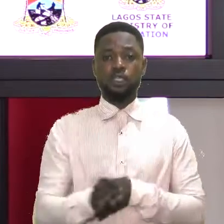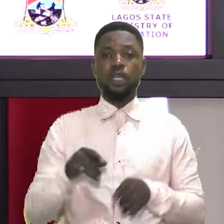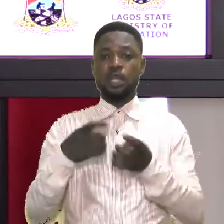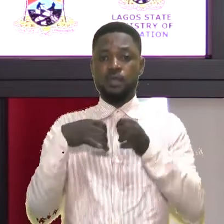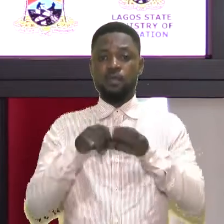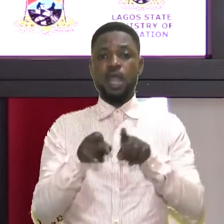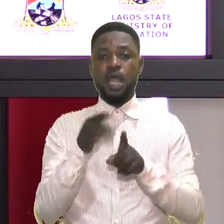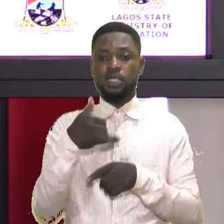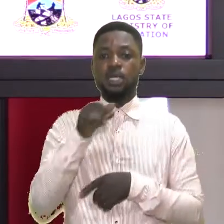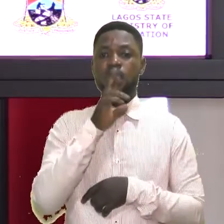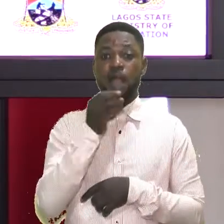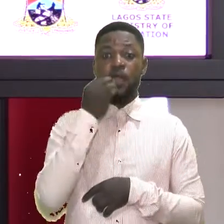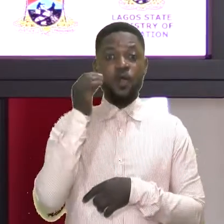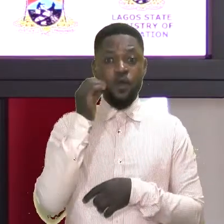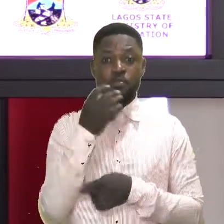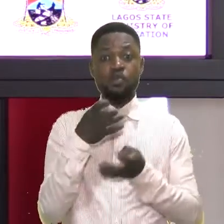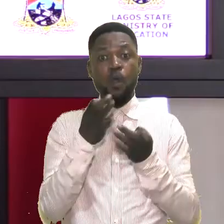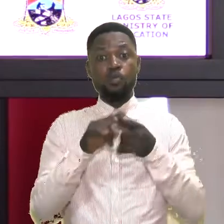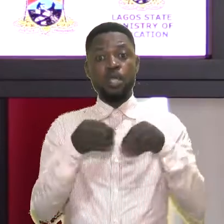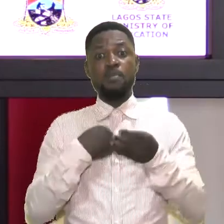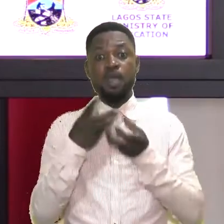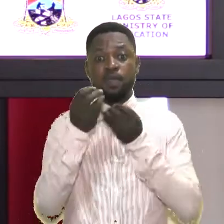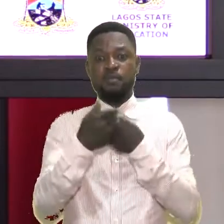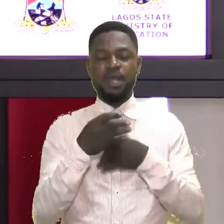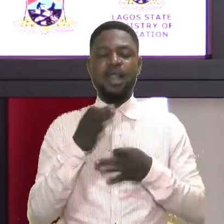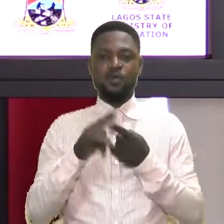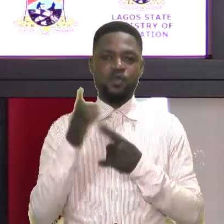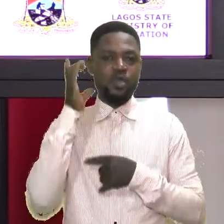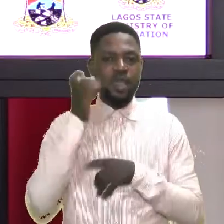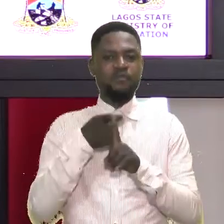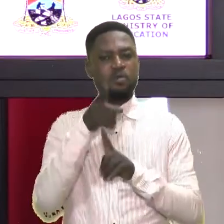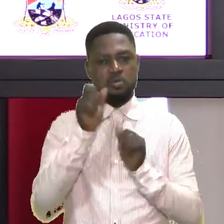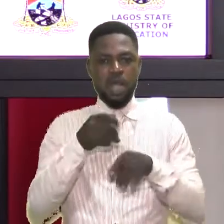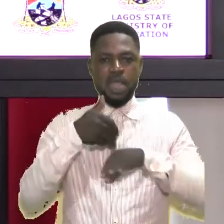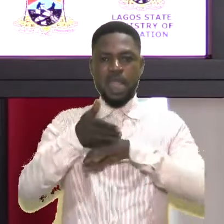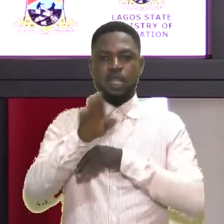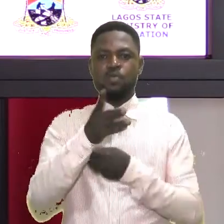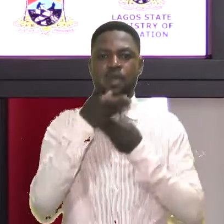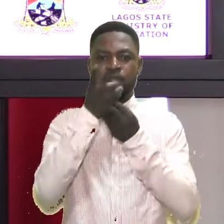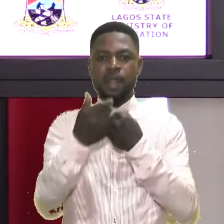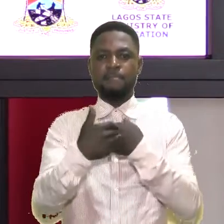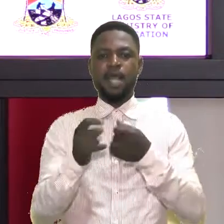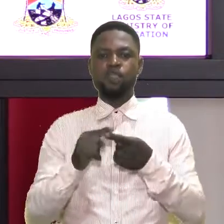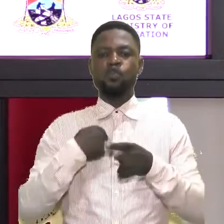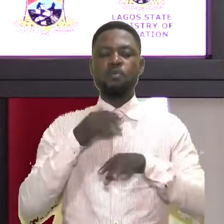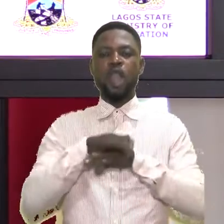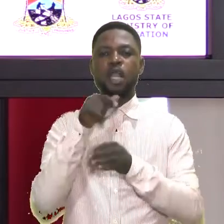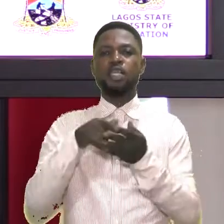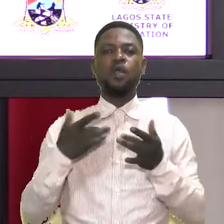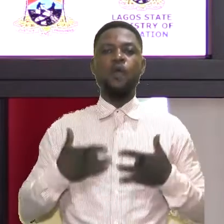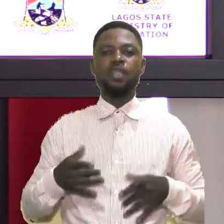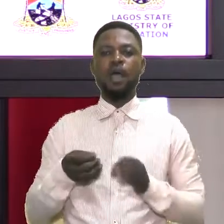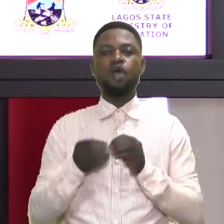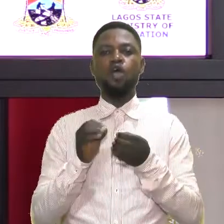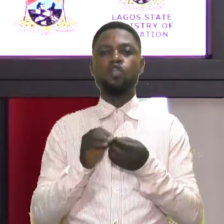children even as they are at home. Now, do you want to give me feedback? Yes, I want to hear from you. You can send in your feedbacks to me on